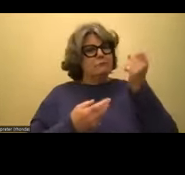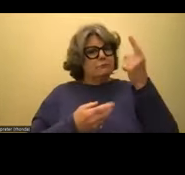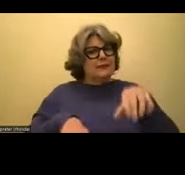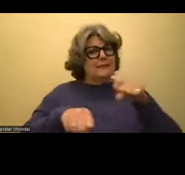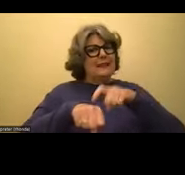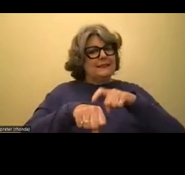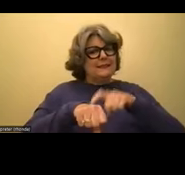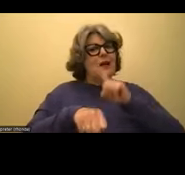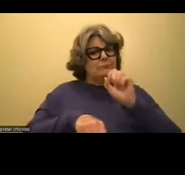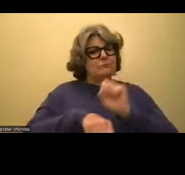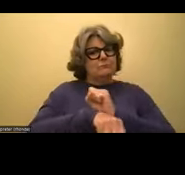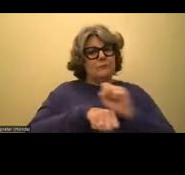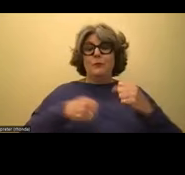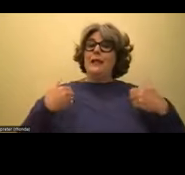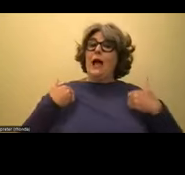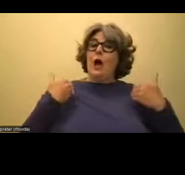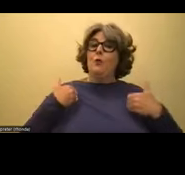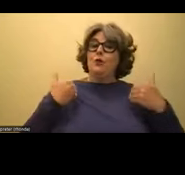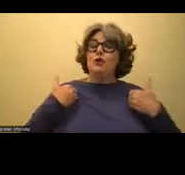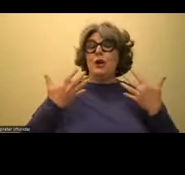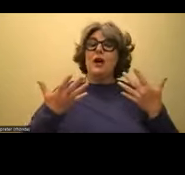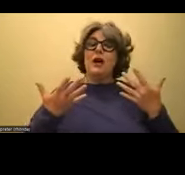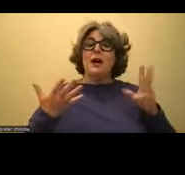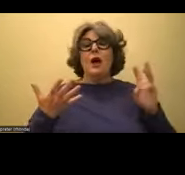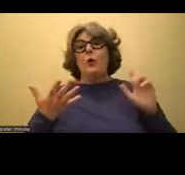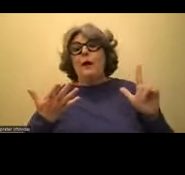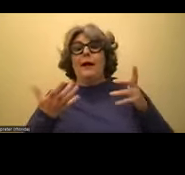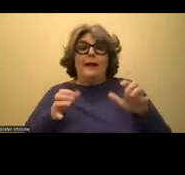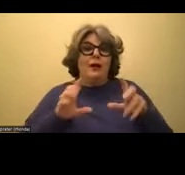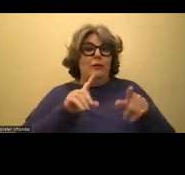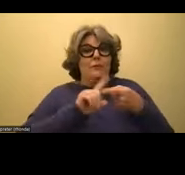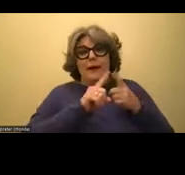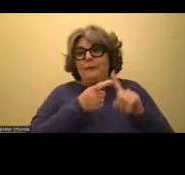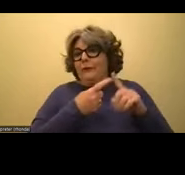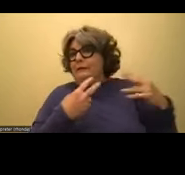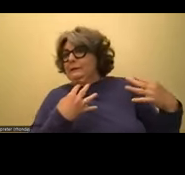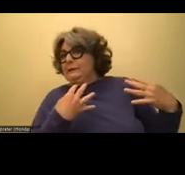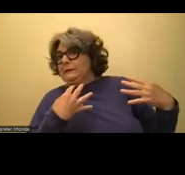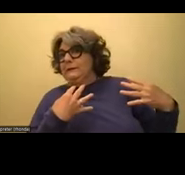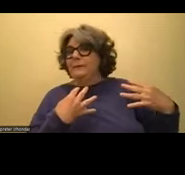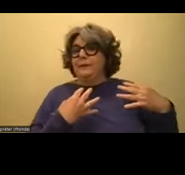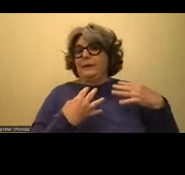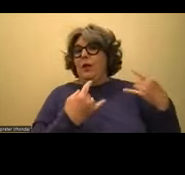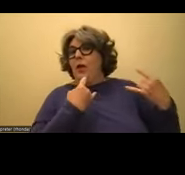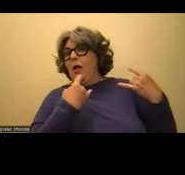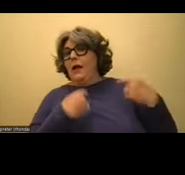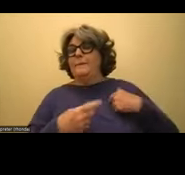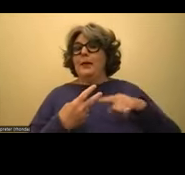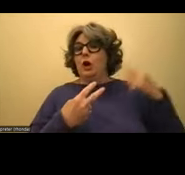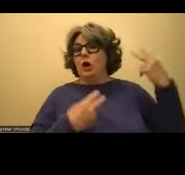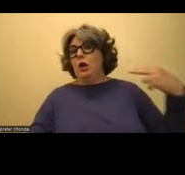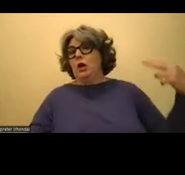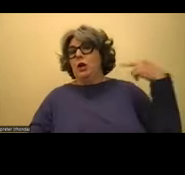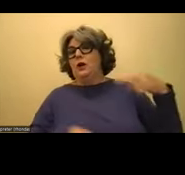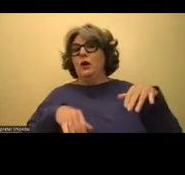when I was younger, it would be like, well, I don't want my friends to like gawk at me or stare at me while